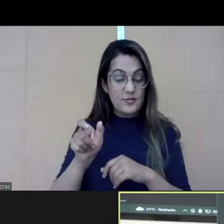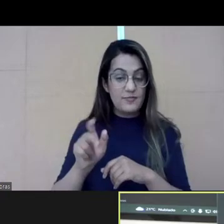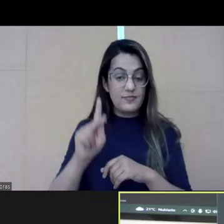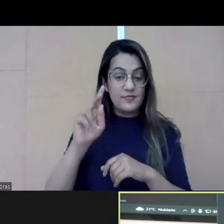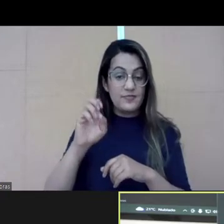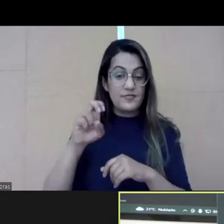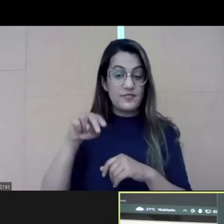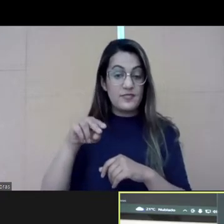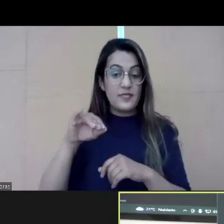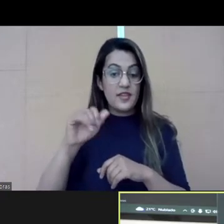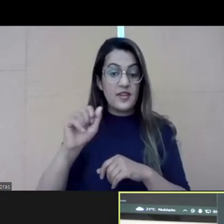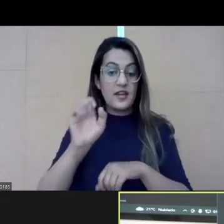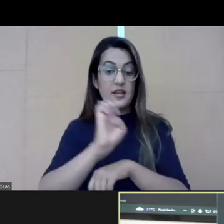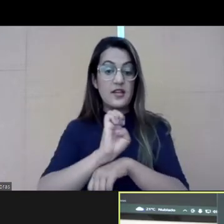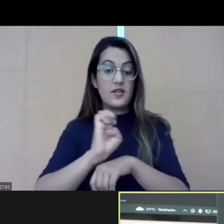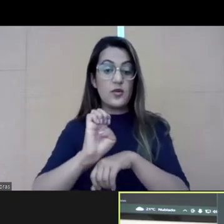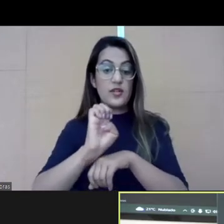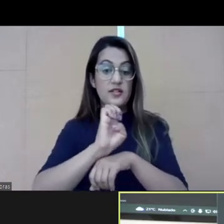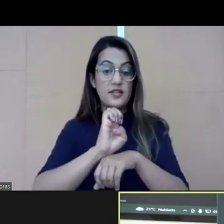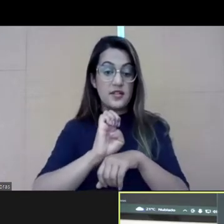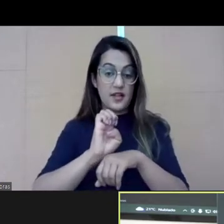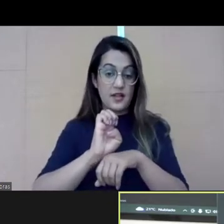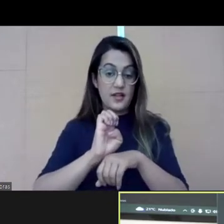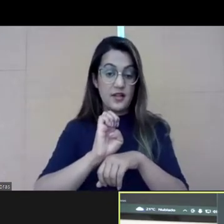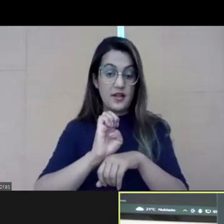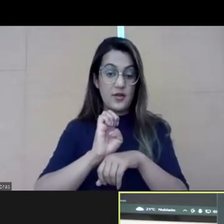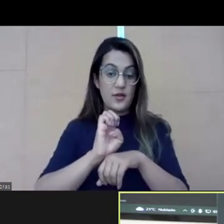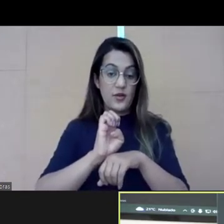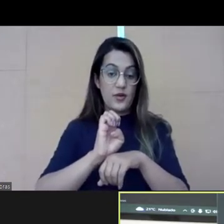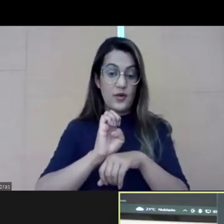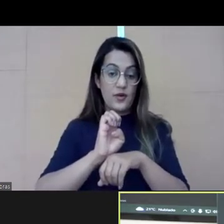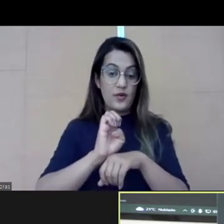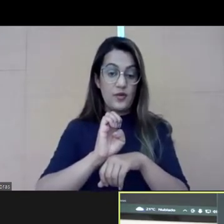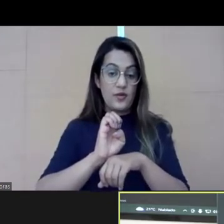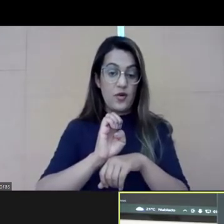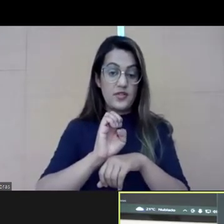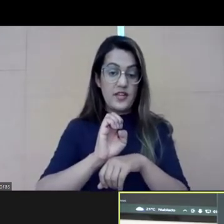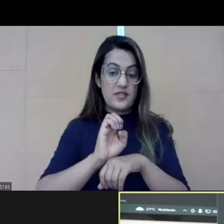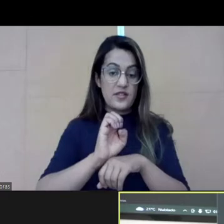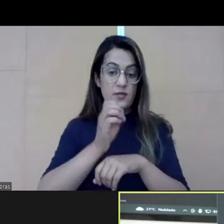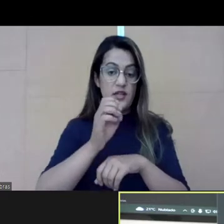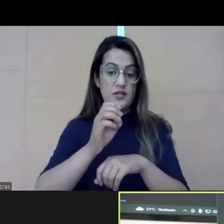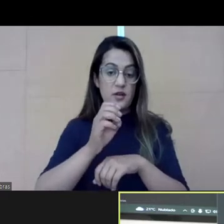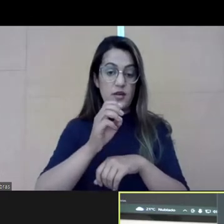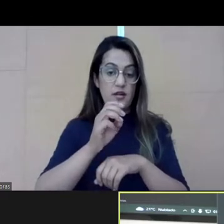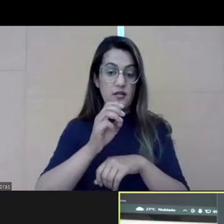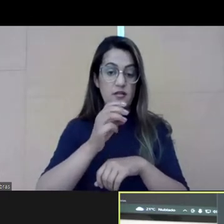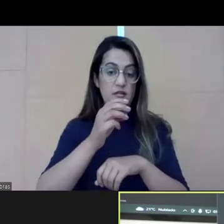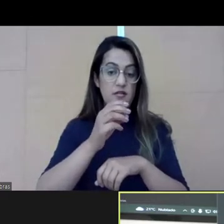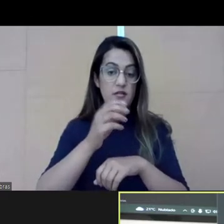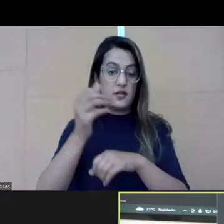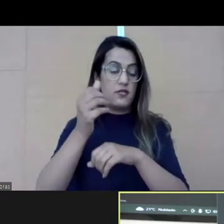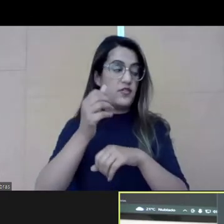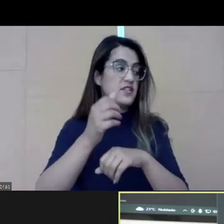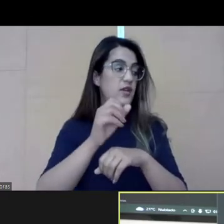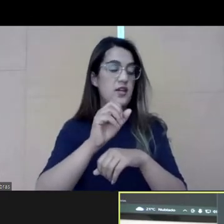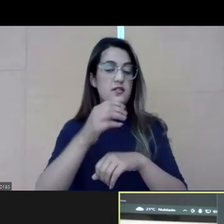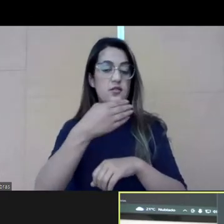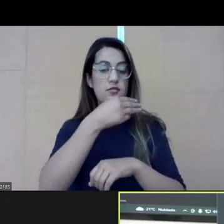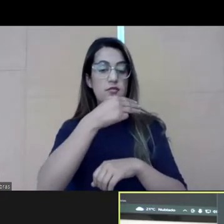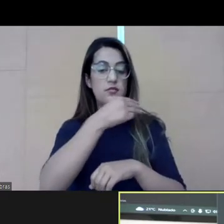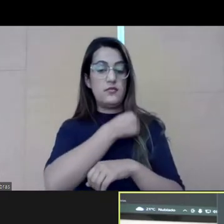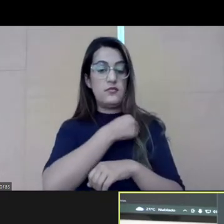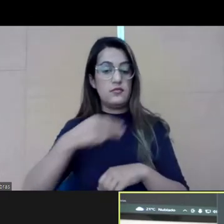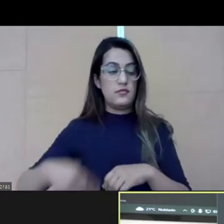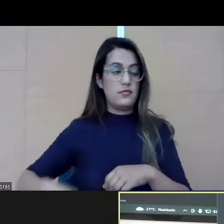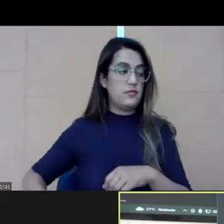Ela é funcionária... Nadia é de Kenia. She works for the government. She's a vice minister for the technology ministry